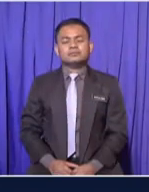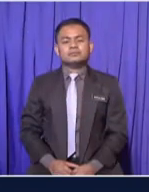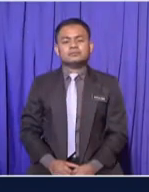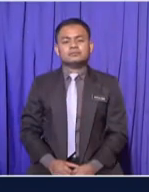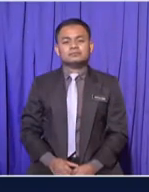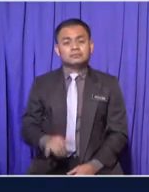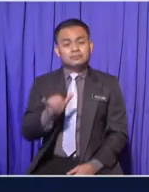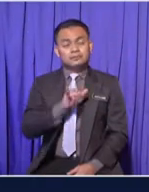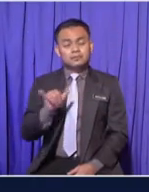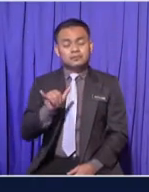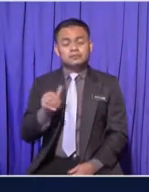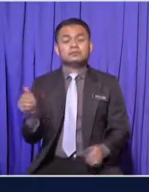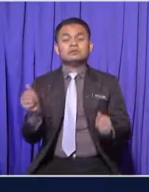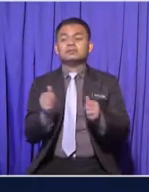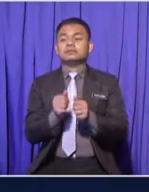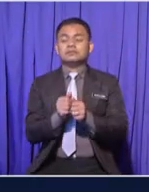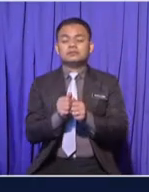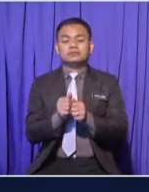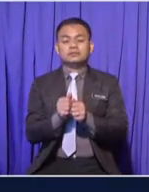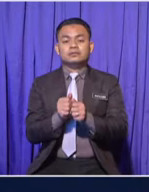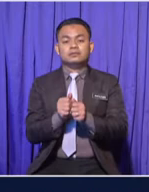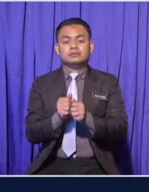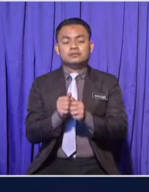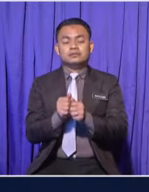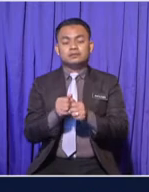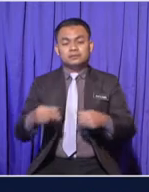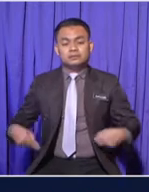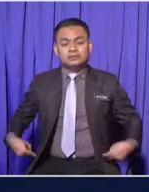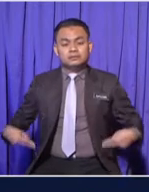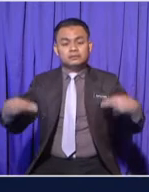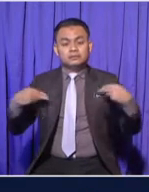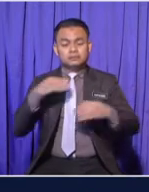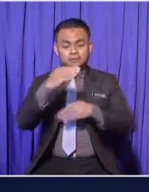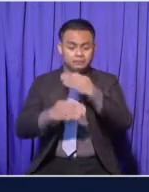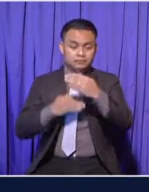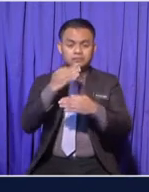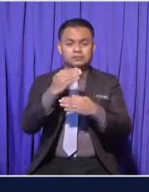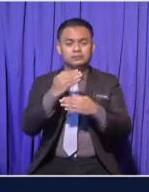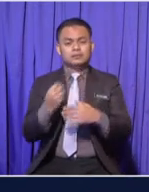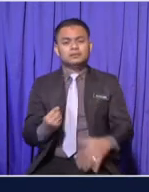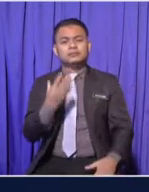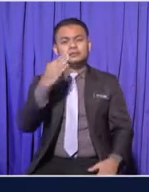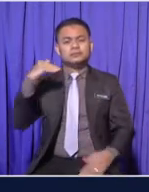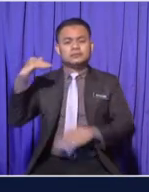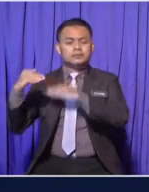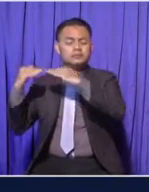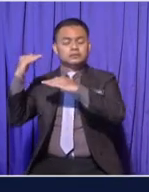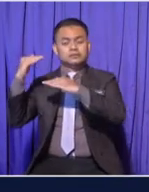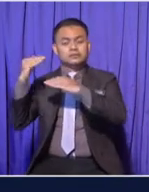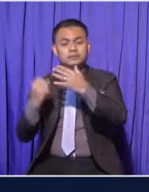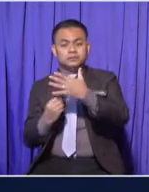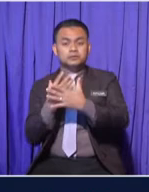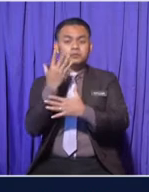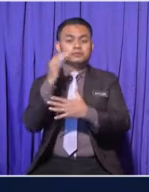It is similar to the life cycle How many stages of growth